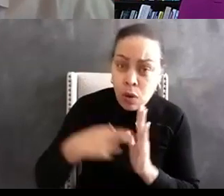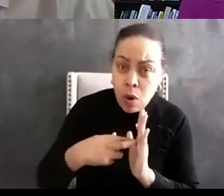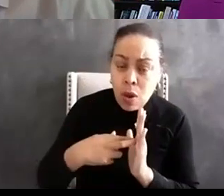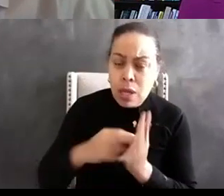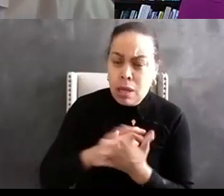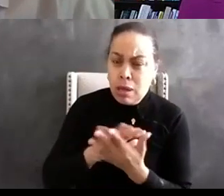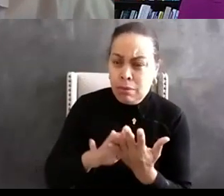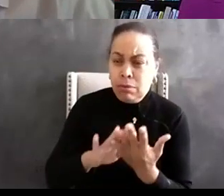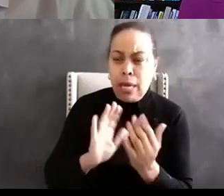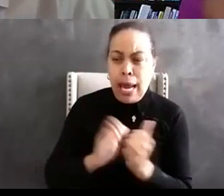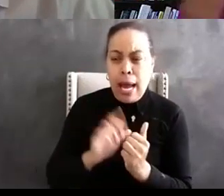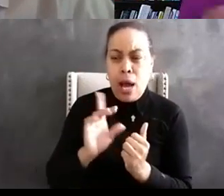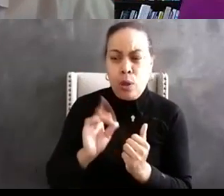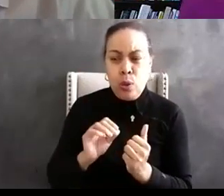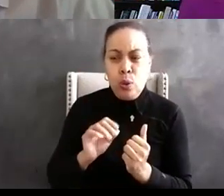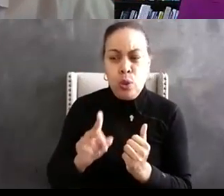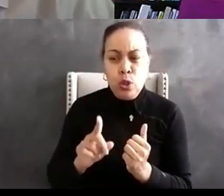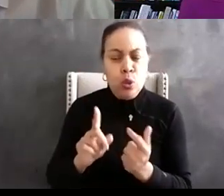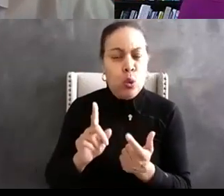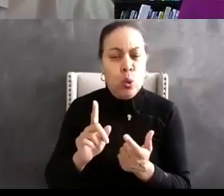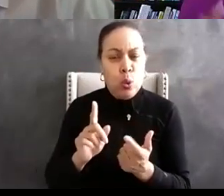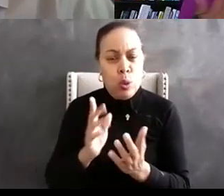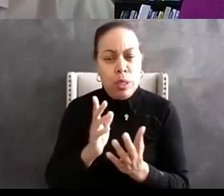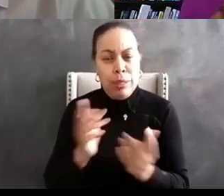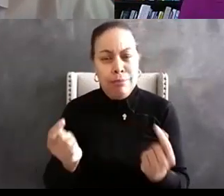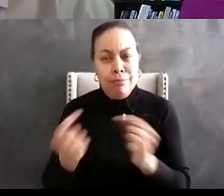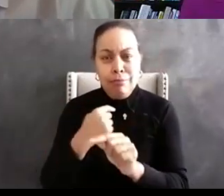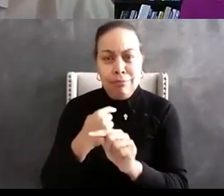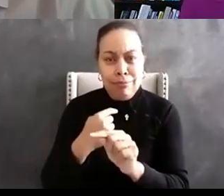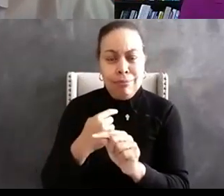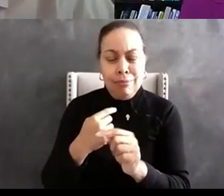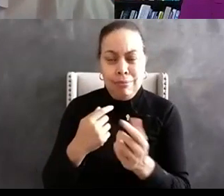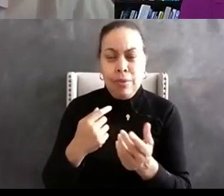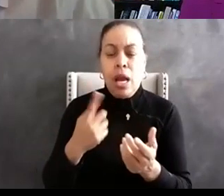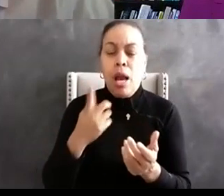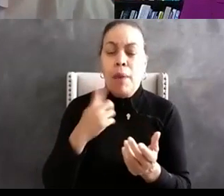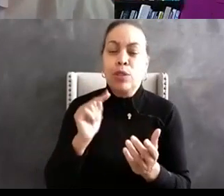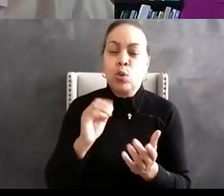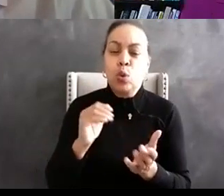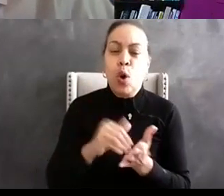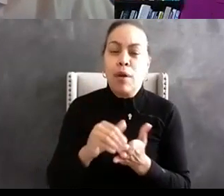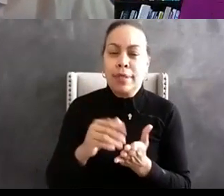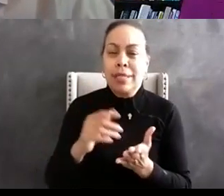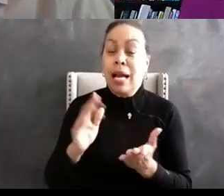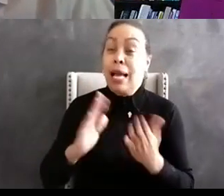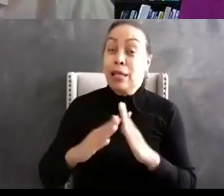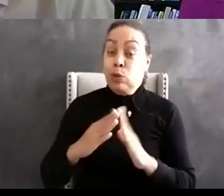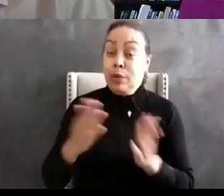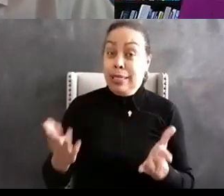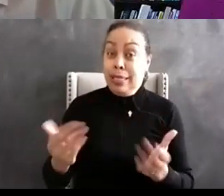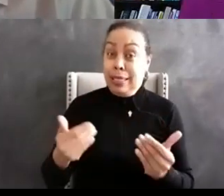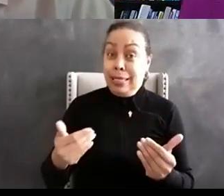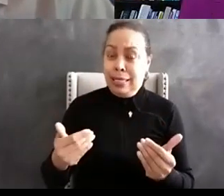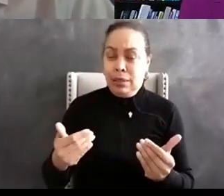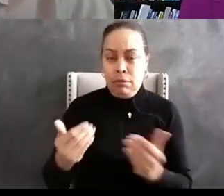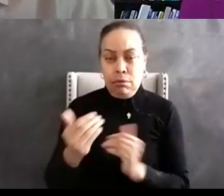you again again do that two-way because too often times we restrict who we mean by community um like most of us